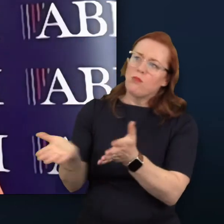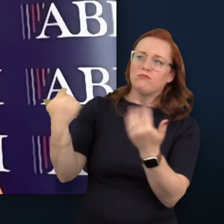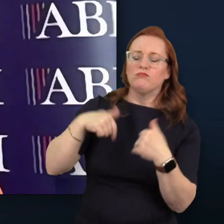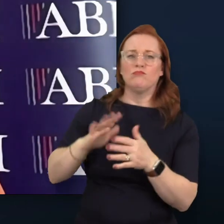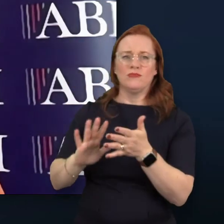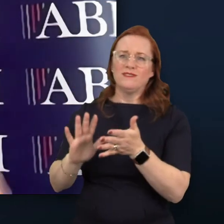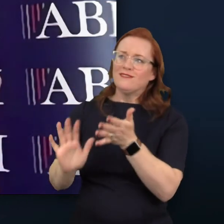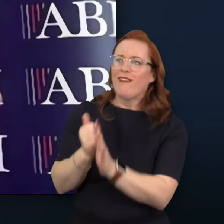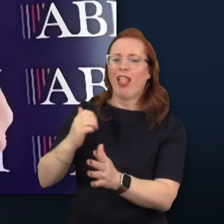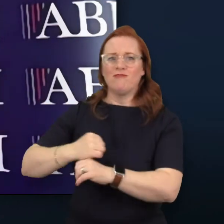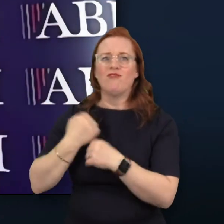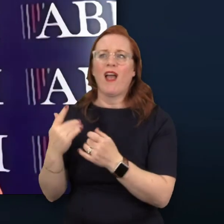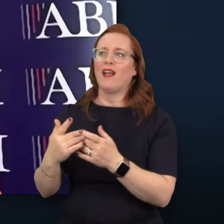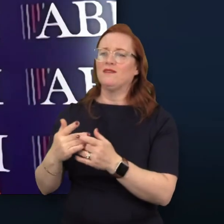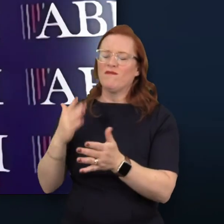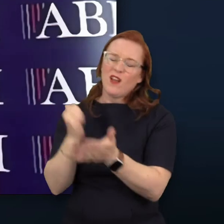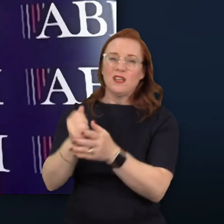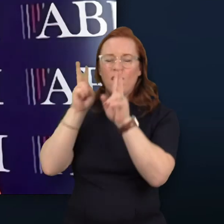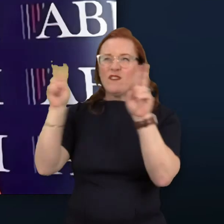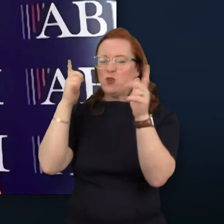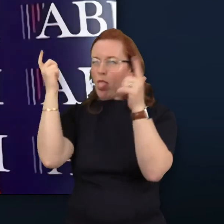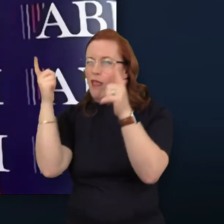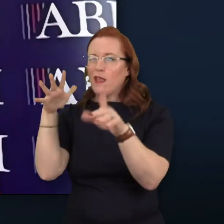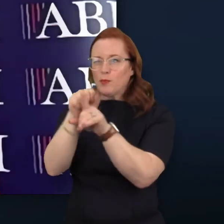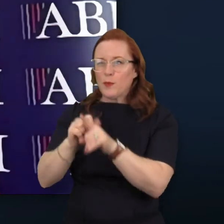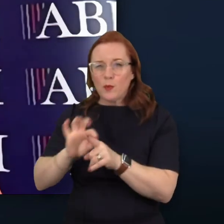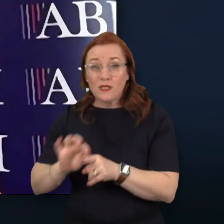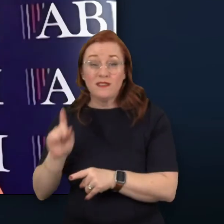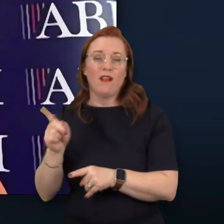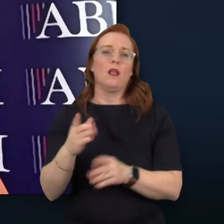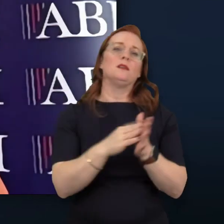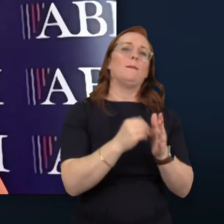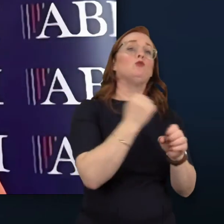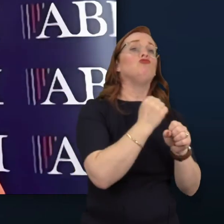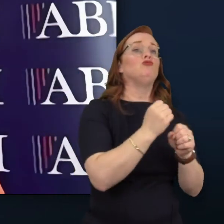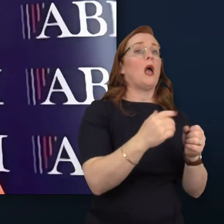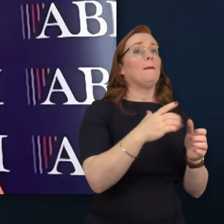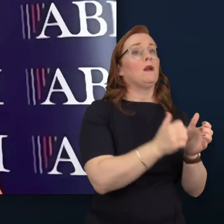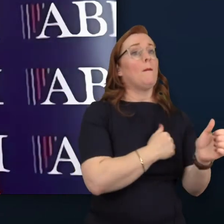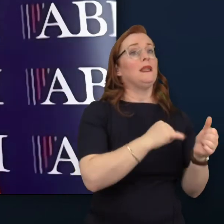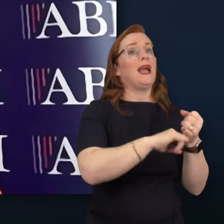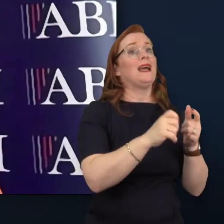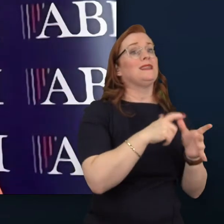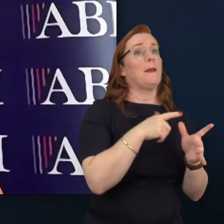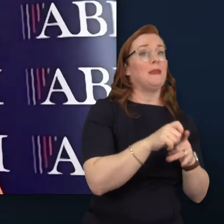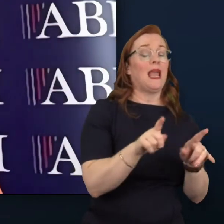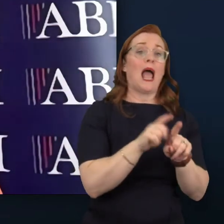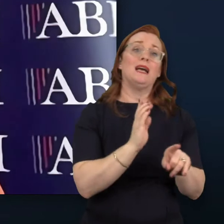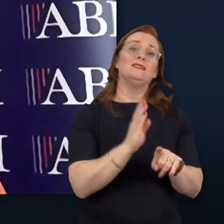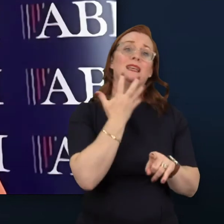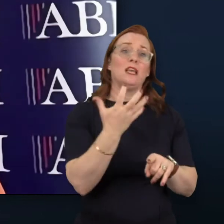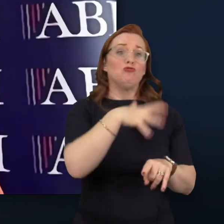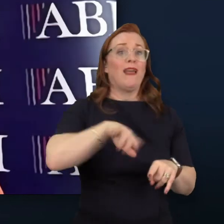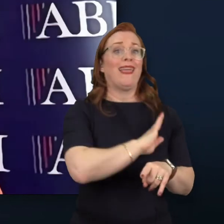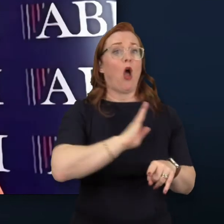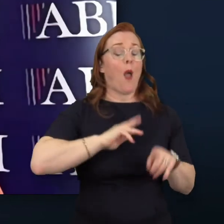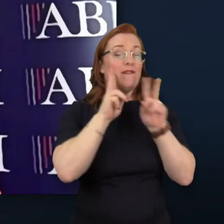autistic spectrum have for visual thinking and for attention to detail. For example, the German software company SAP and the Israeli